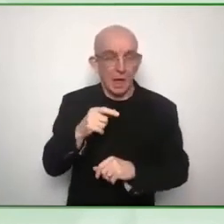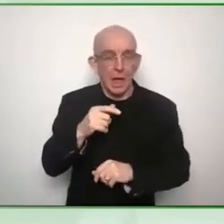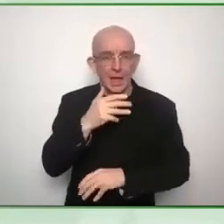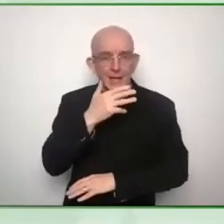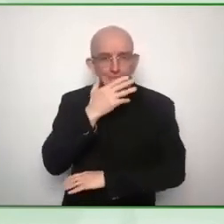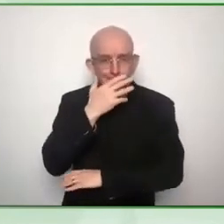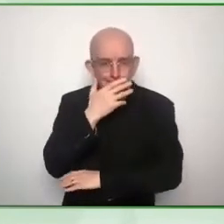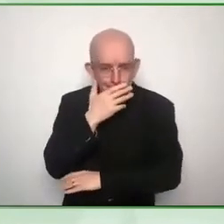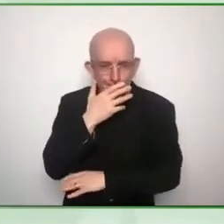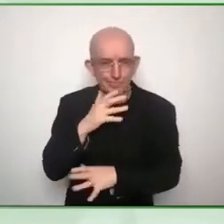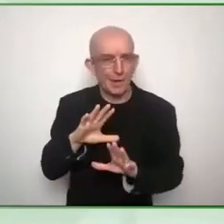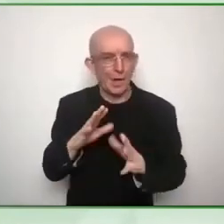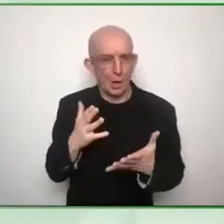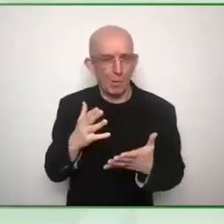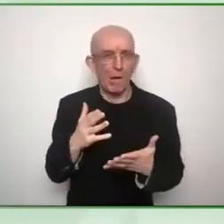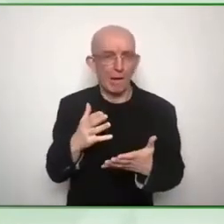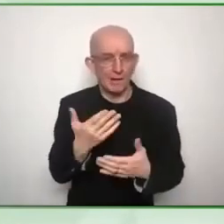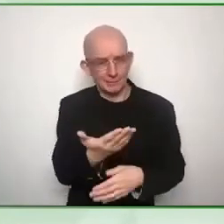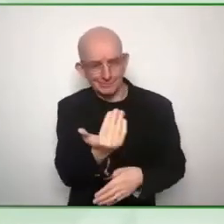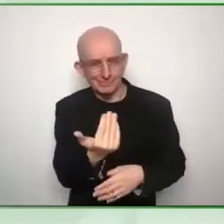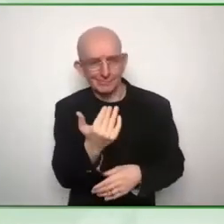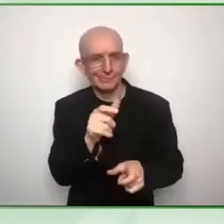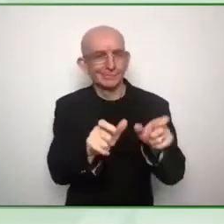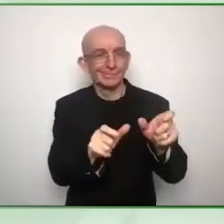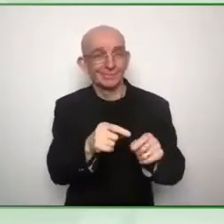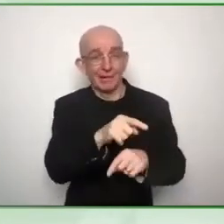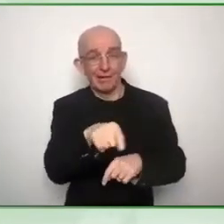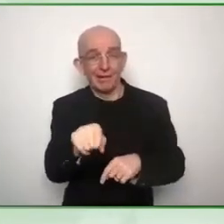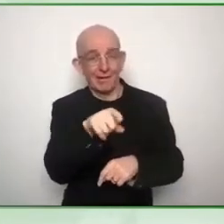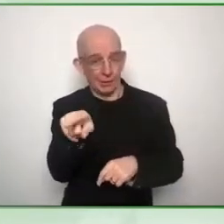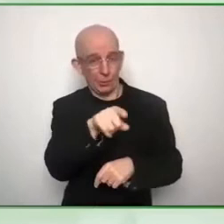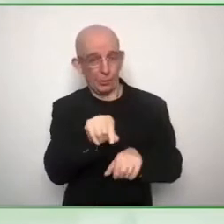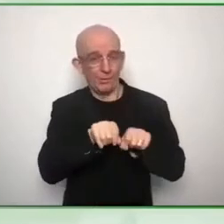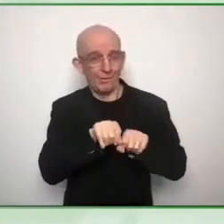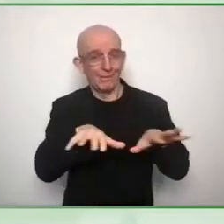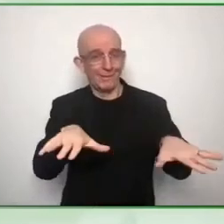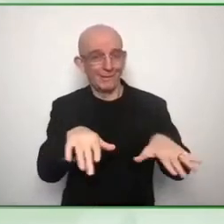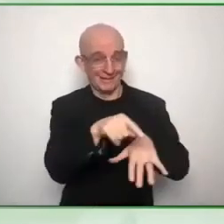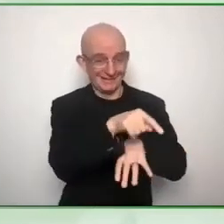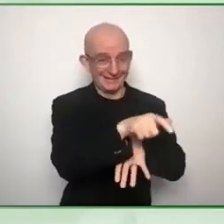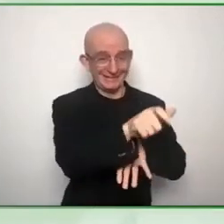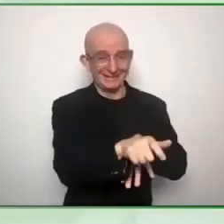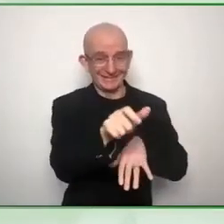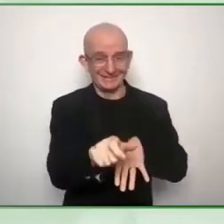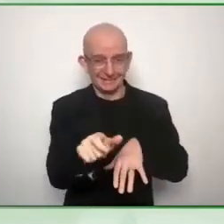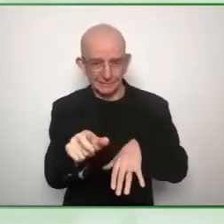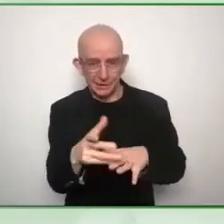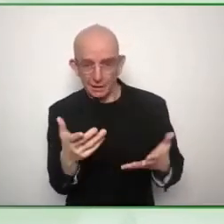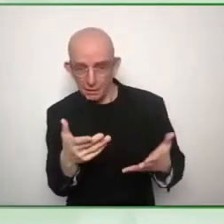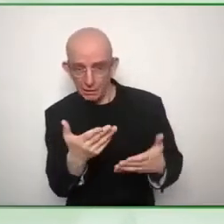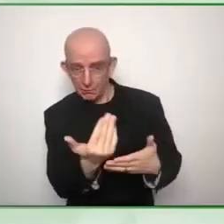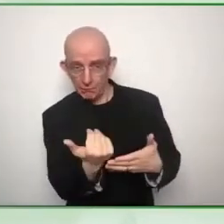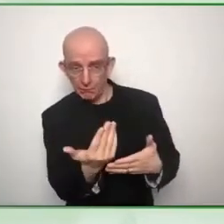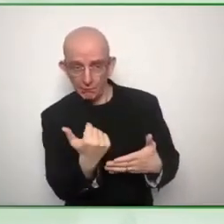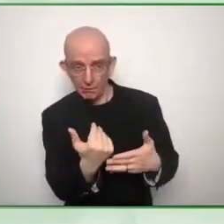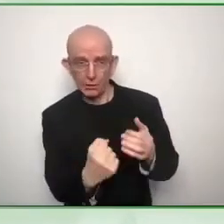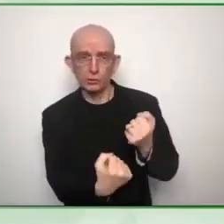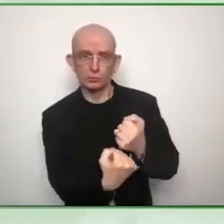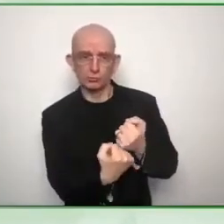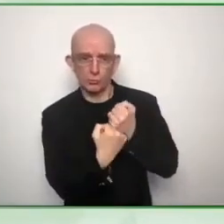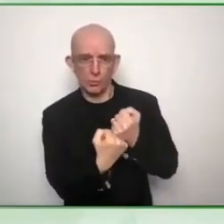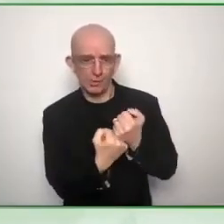that this is something that the community wants and um the community will help to create a momentum